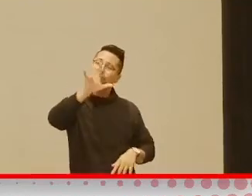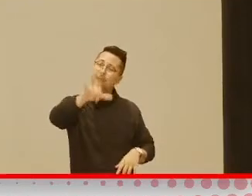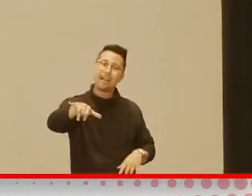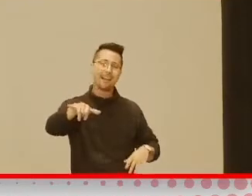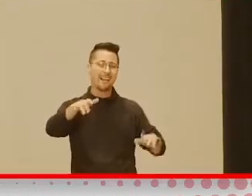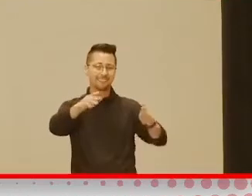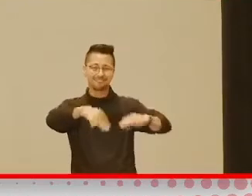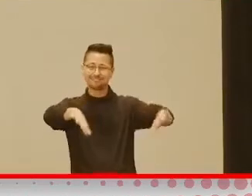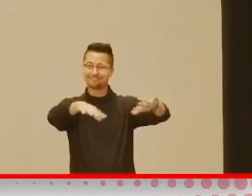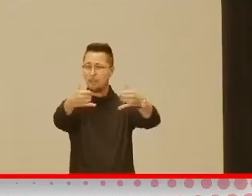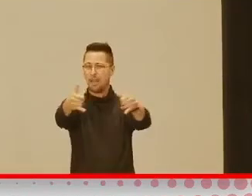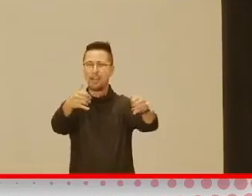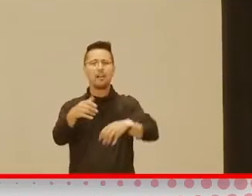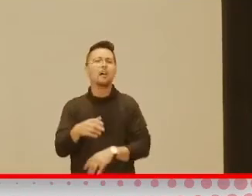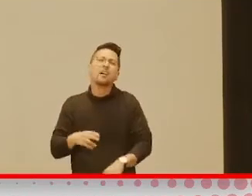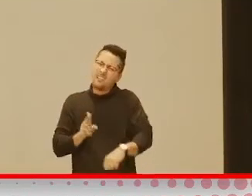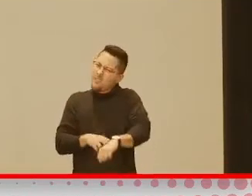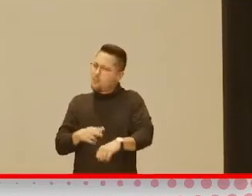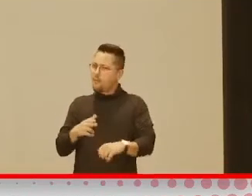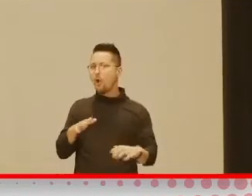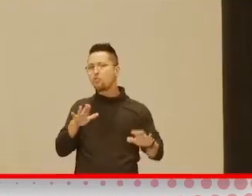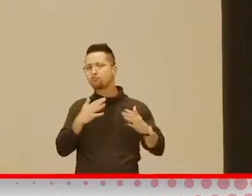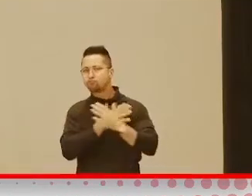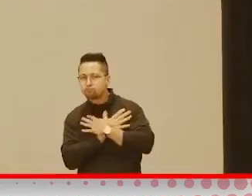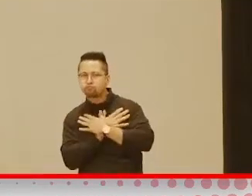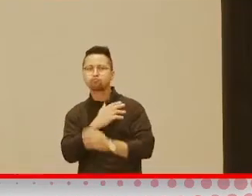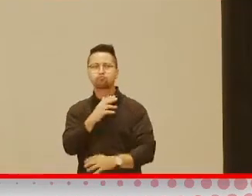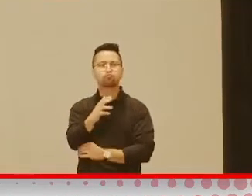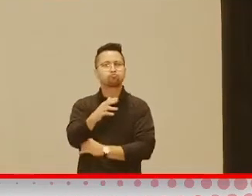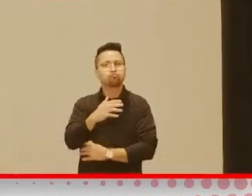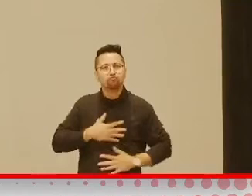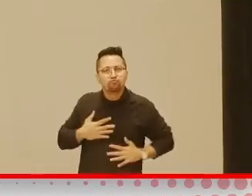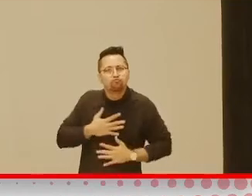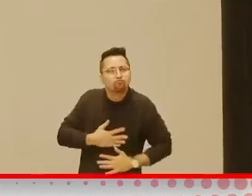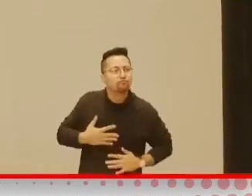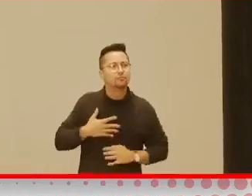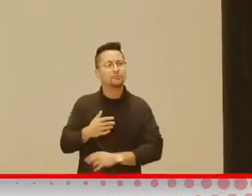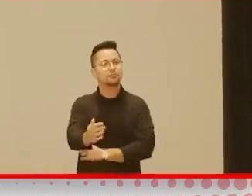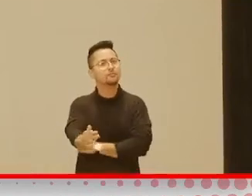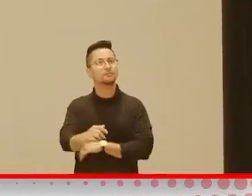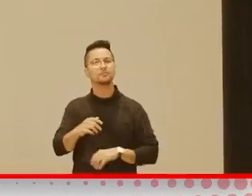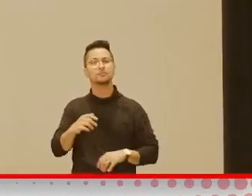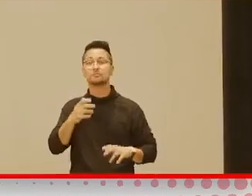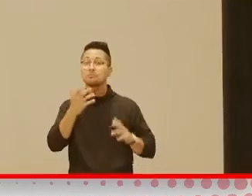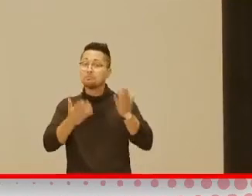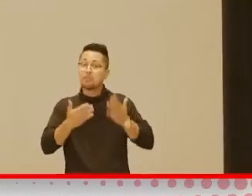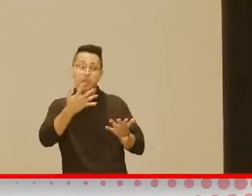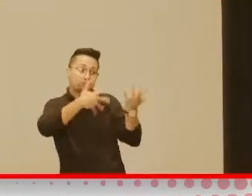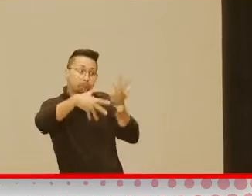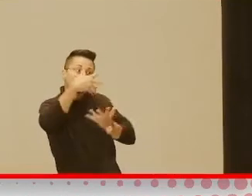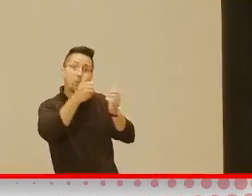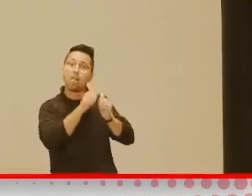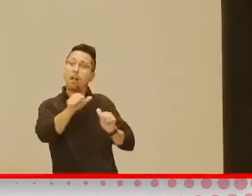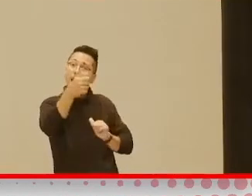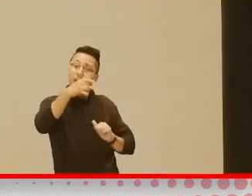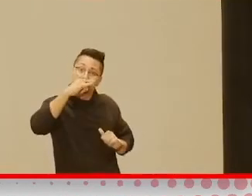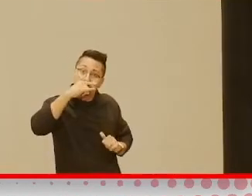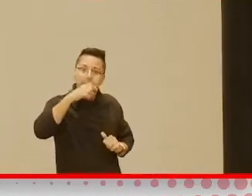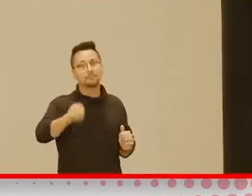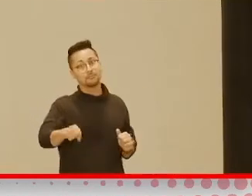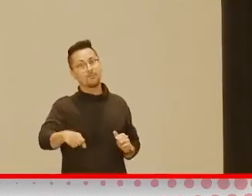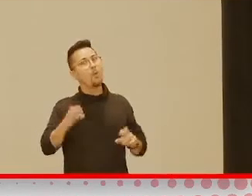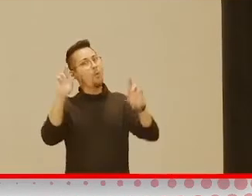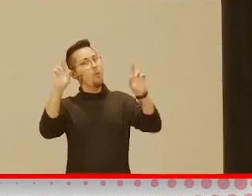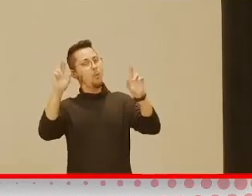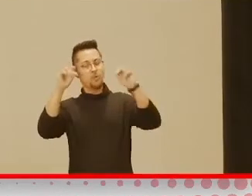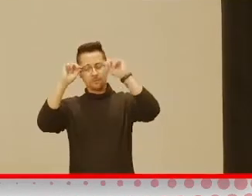know, of course, they're relaxing, having fun. You know, hopefully engaging in some of the social skills with other children, but they're